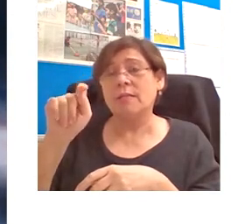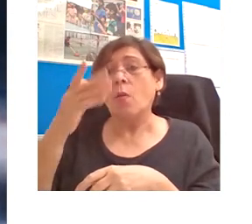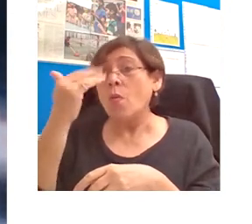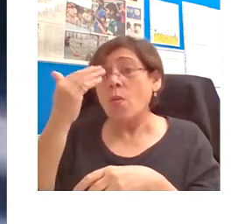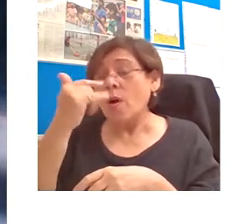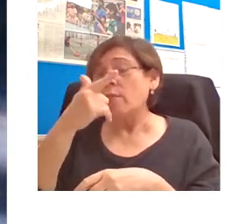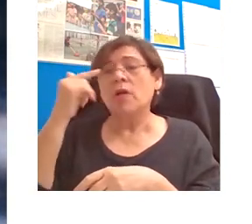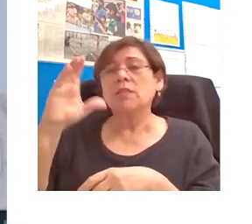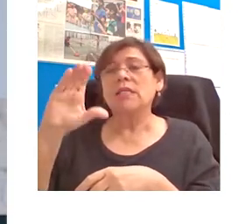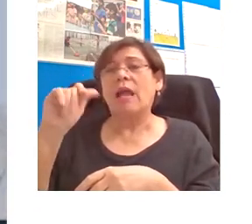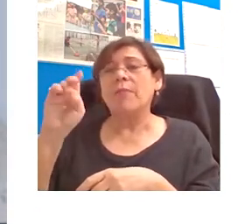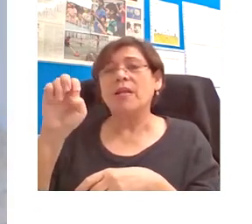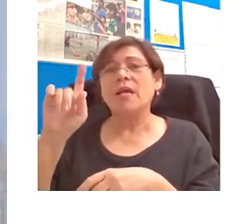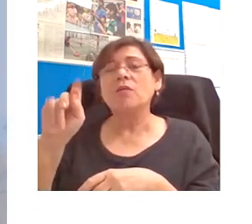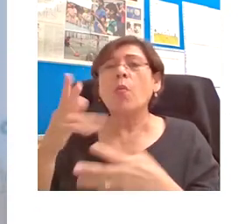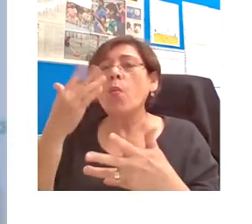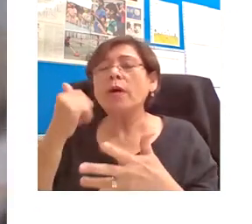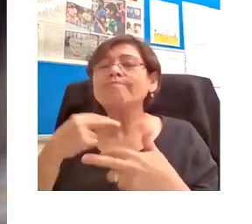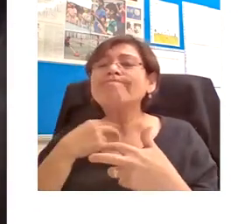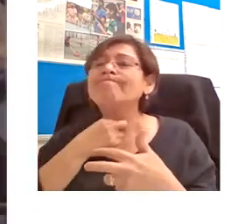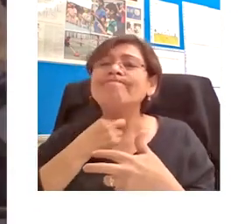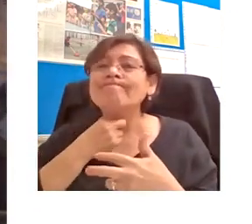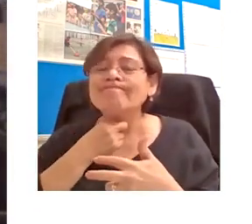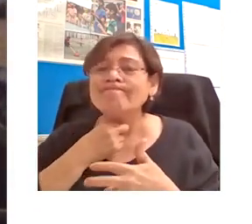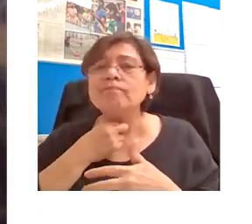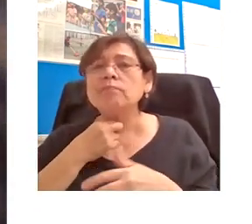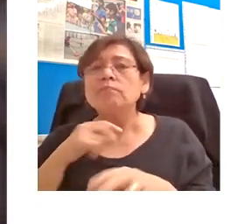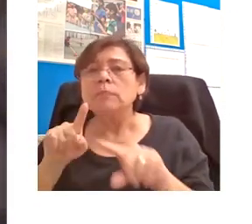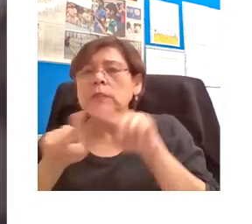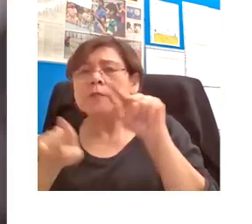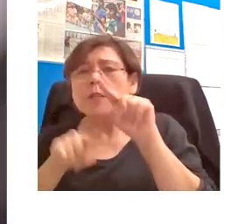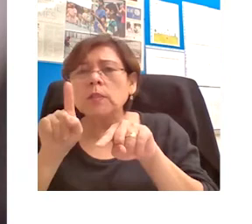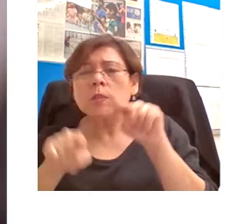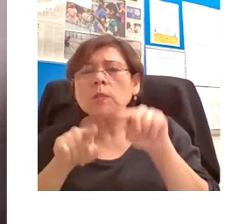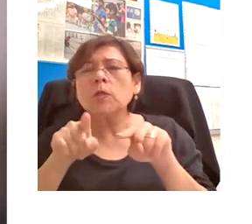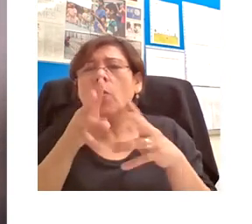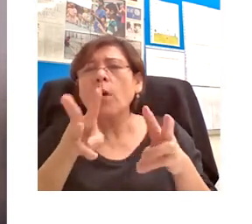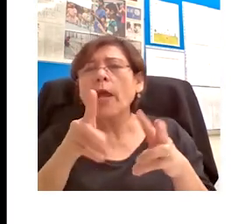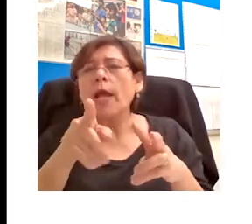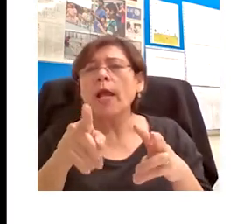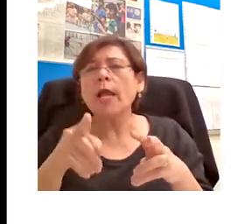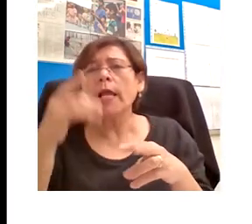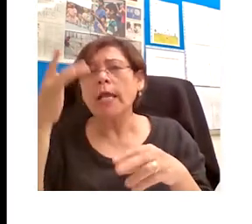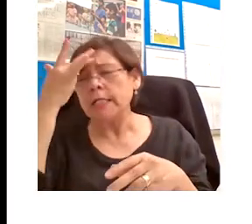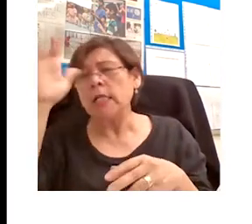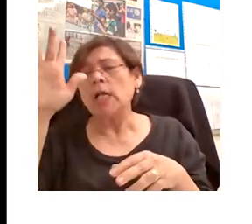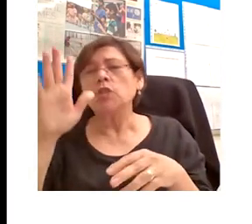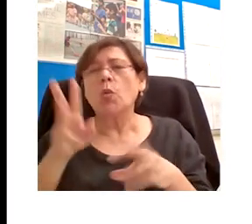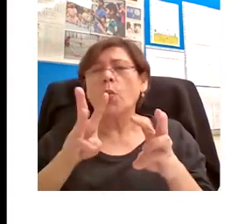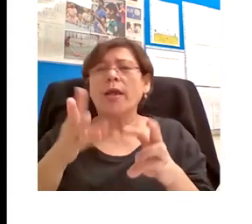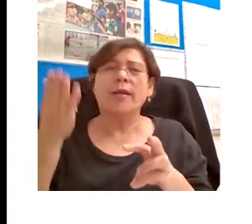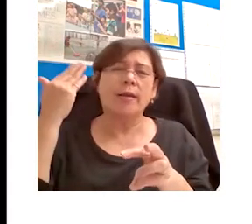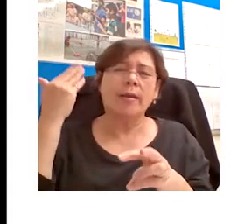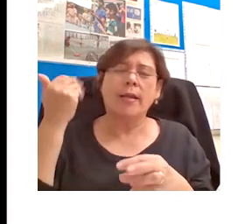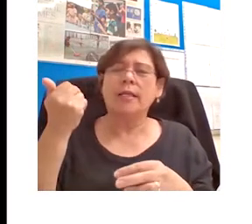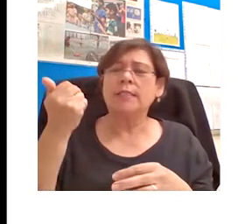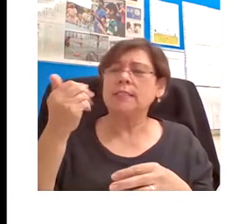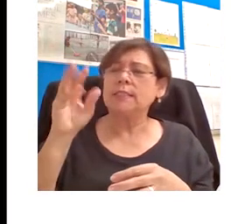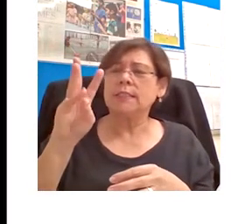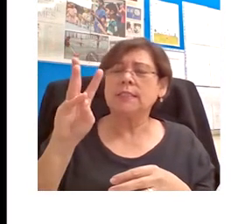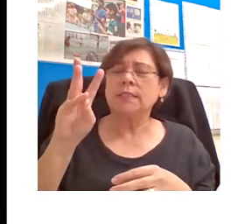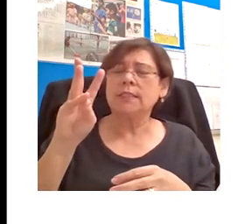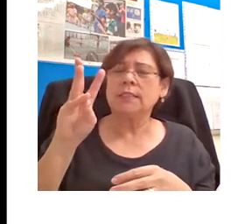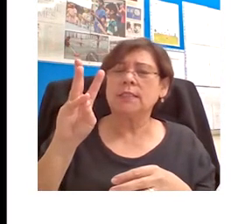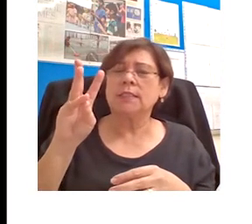by the cabinets of curiosities, which were such a striking feature of the sort of intellectual culture of Europe in the 16th and 17th centuries.